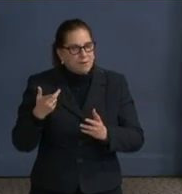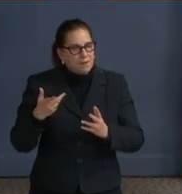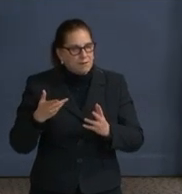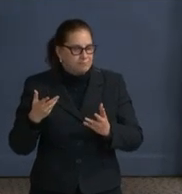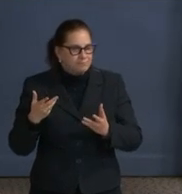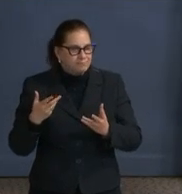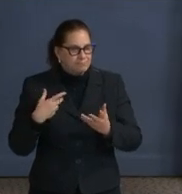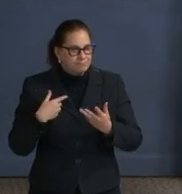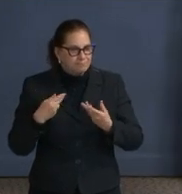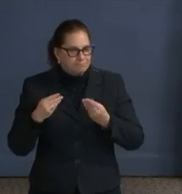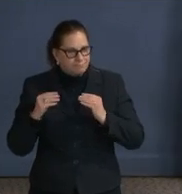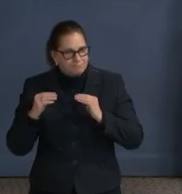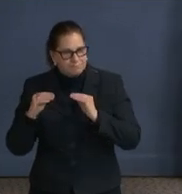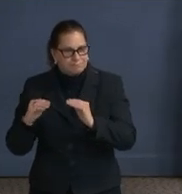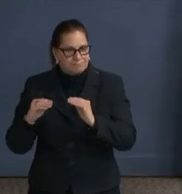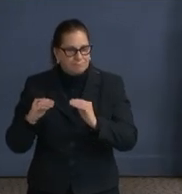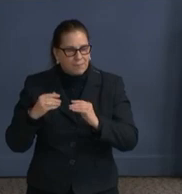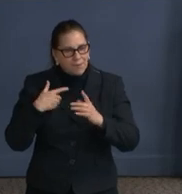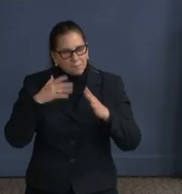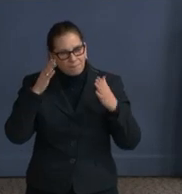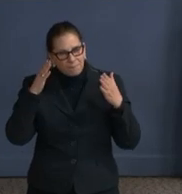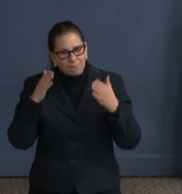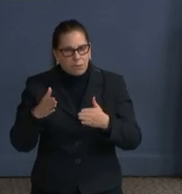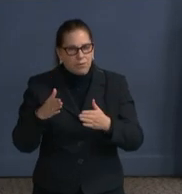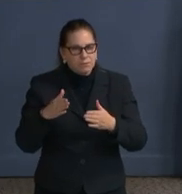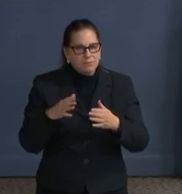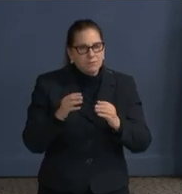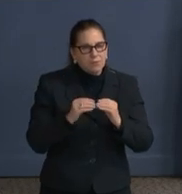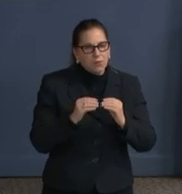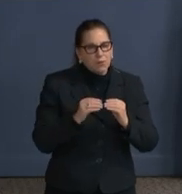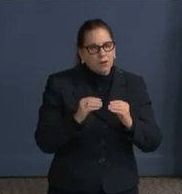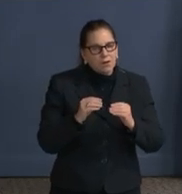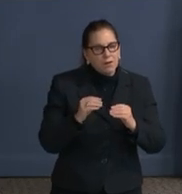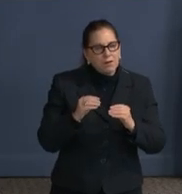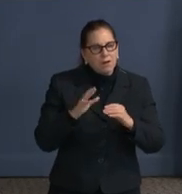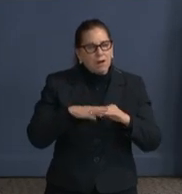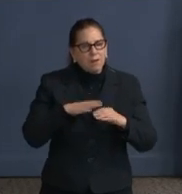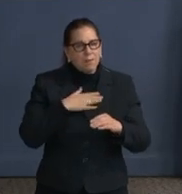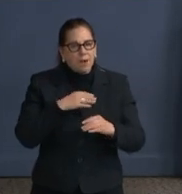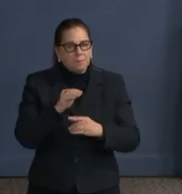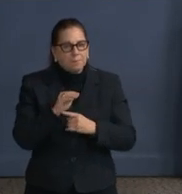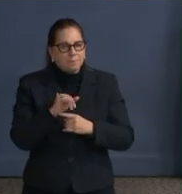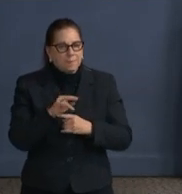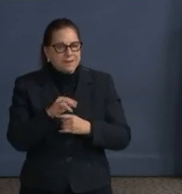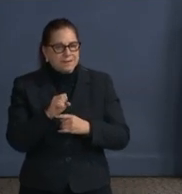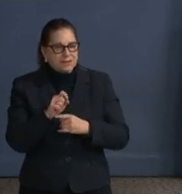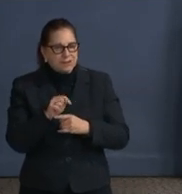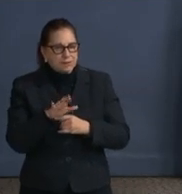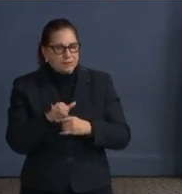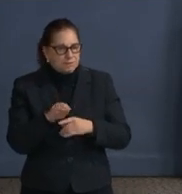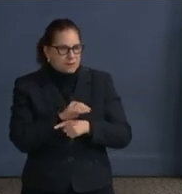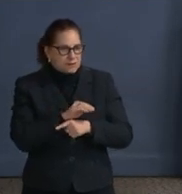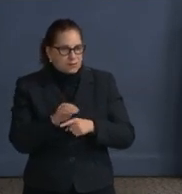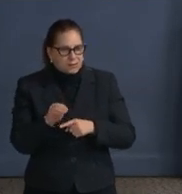It also allows me to focus a bit more on my ministry that I'll be building here in the city.